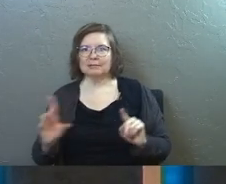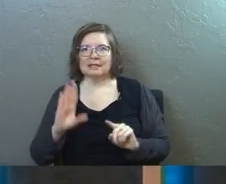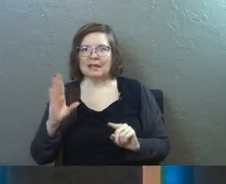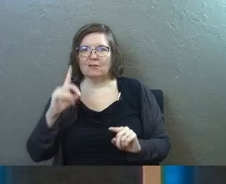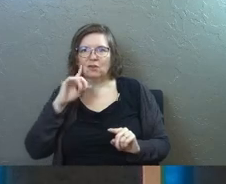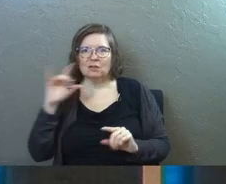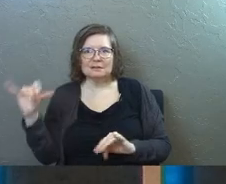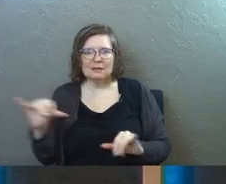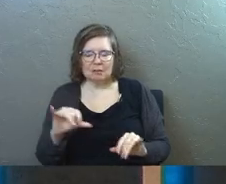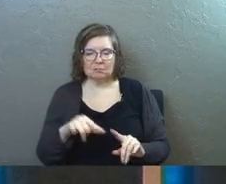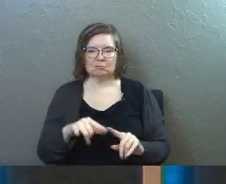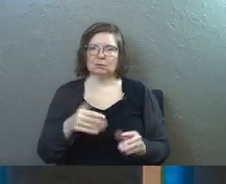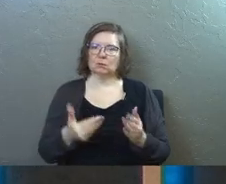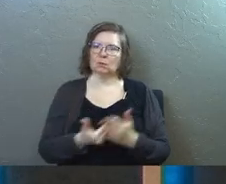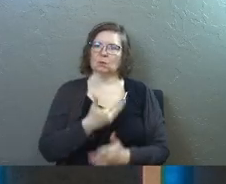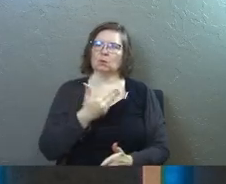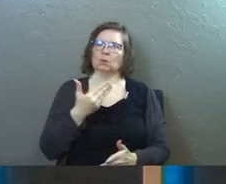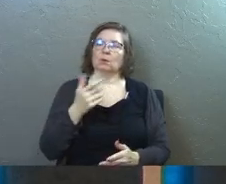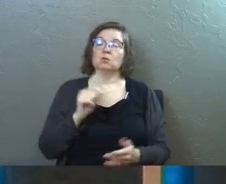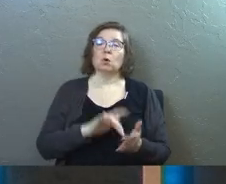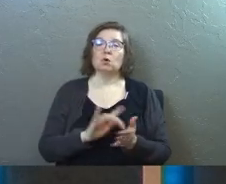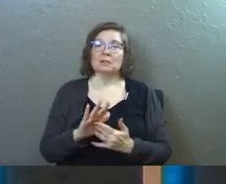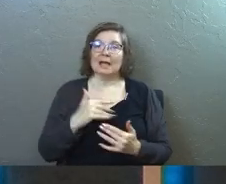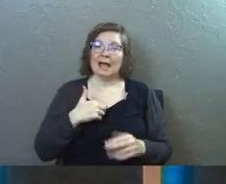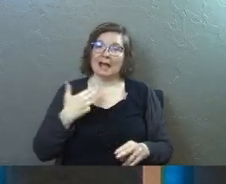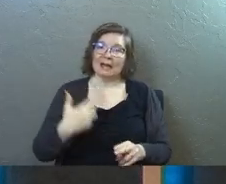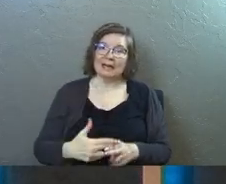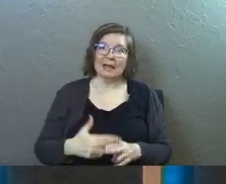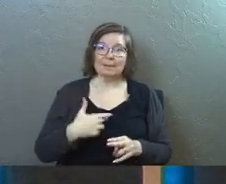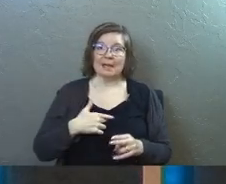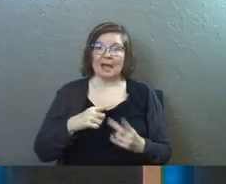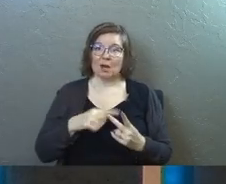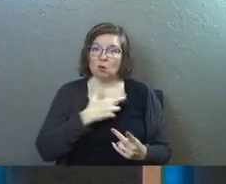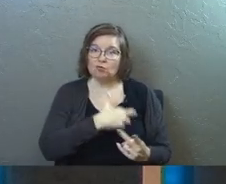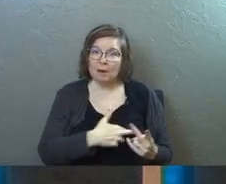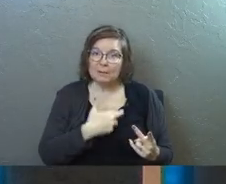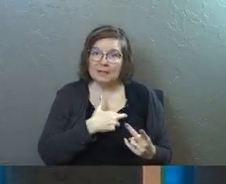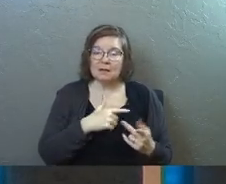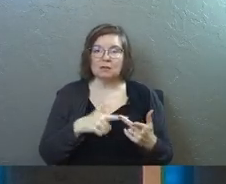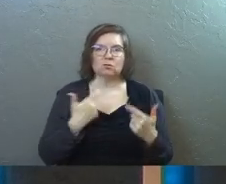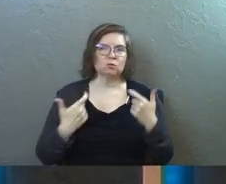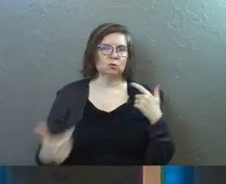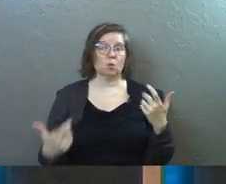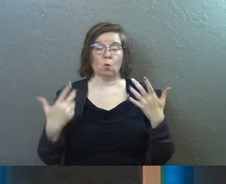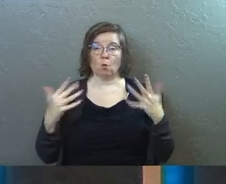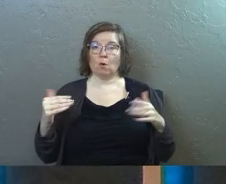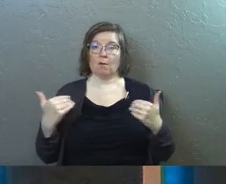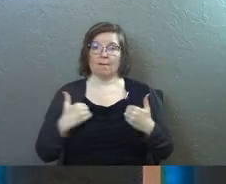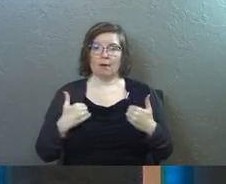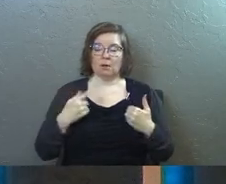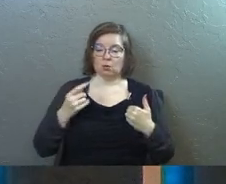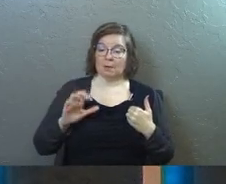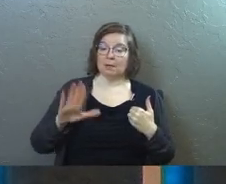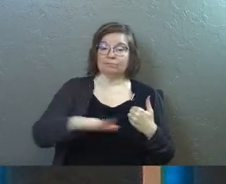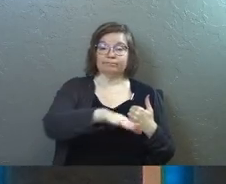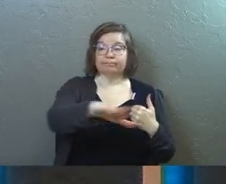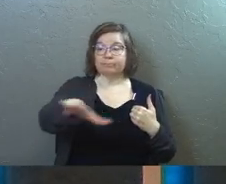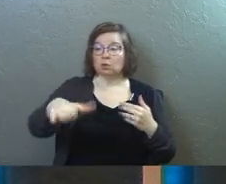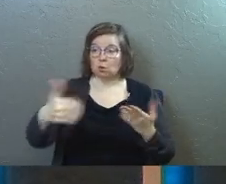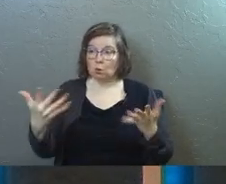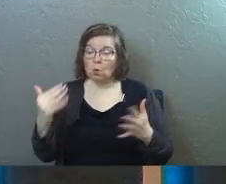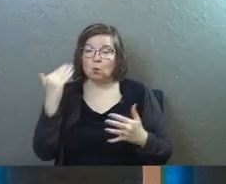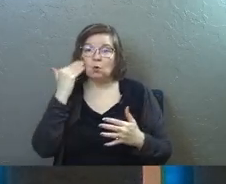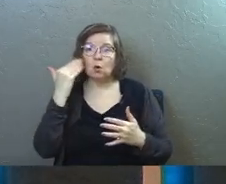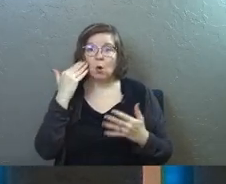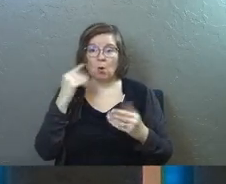ever heard before, right? And so Jesus had a name. Jesus had a reputation, massive one already. So Peter's like, you all